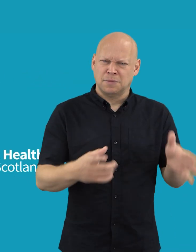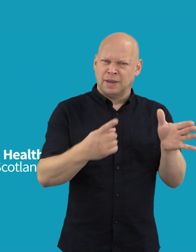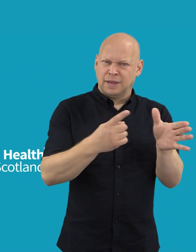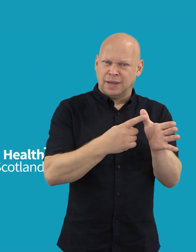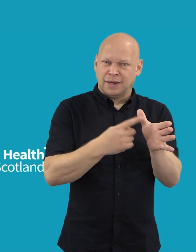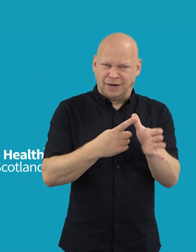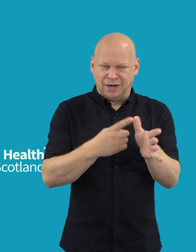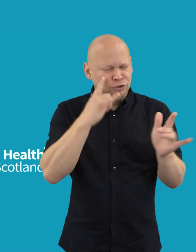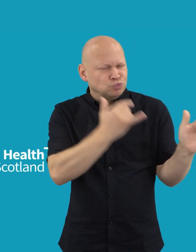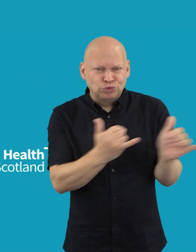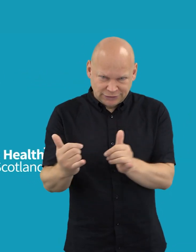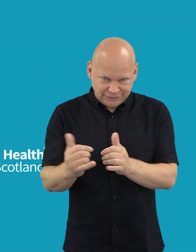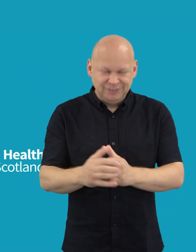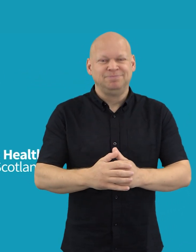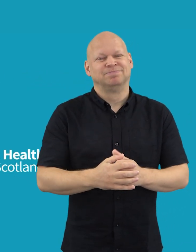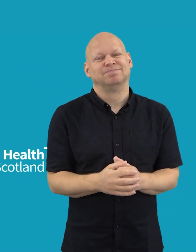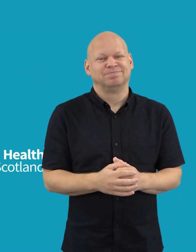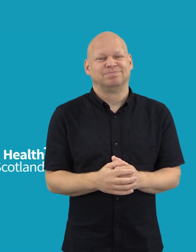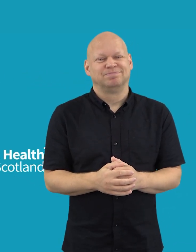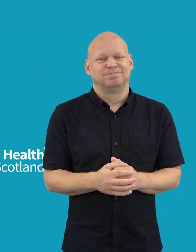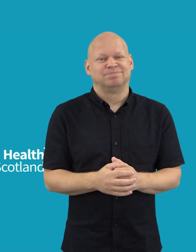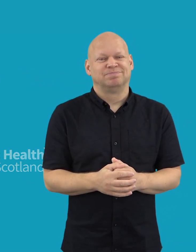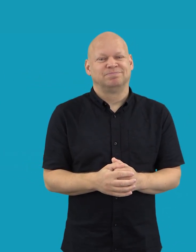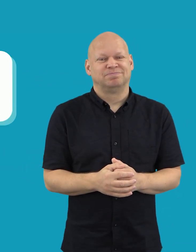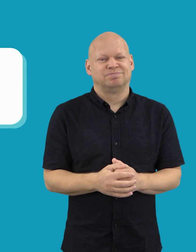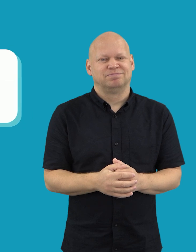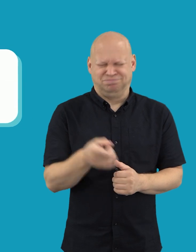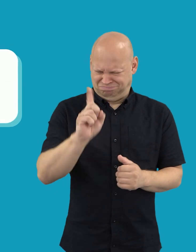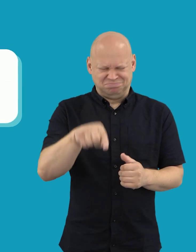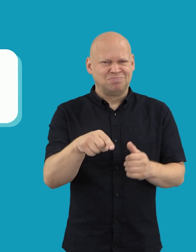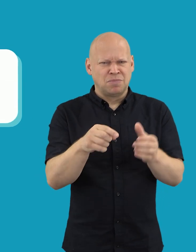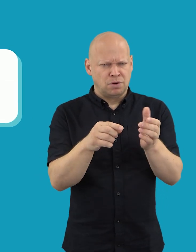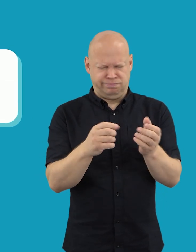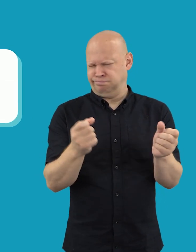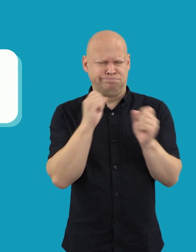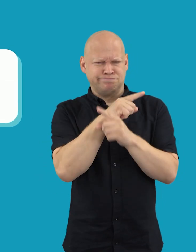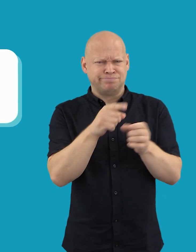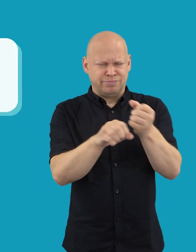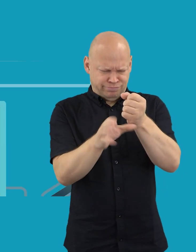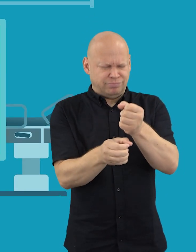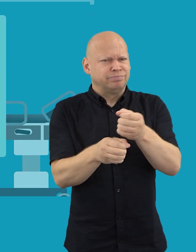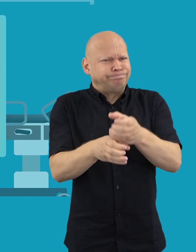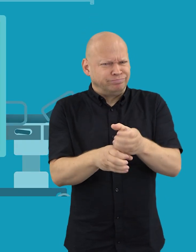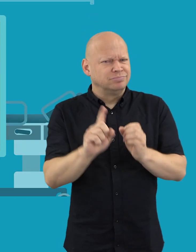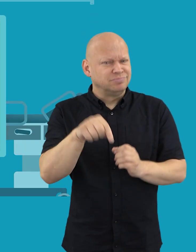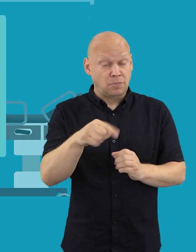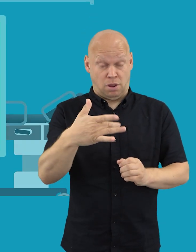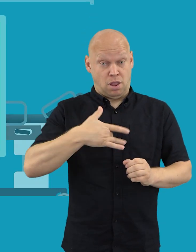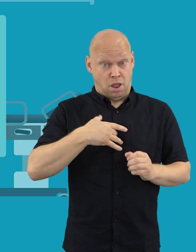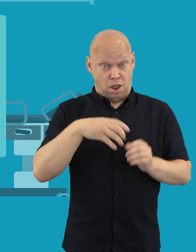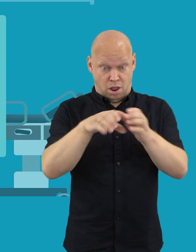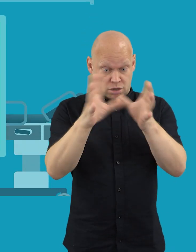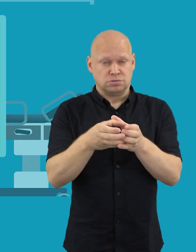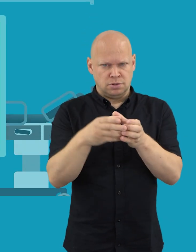Abdominal Aortic Aneurysm AAA Screening What is an Abdominal Aortic Aneurysm? The aorta